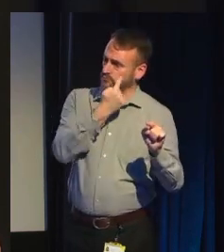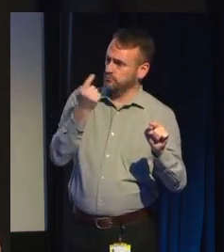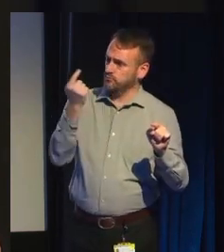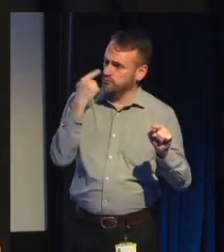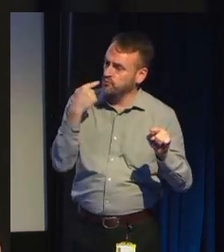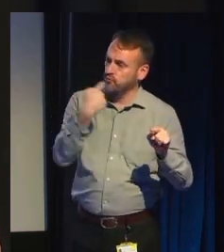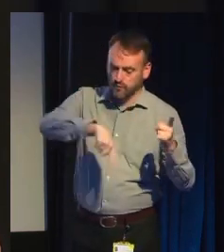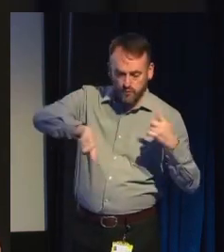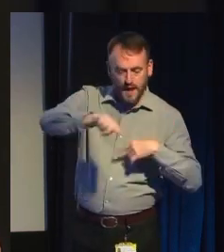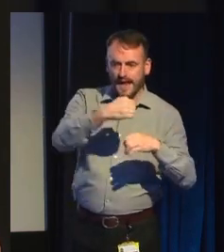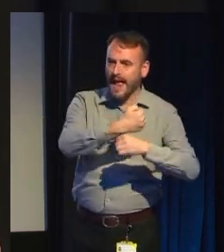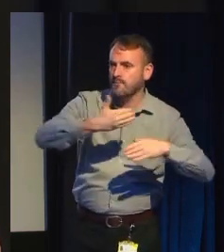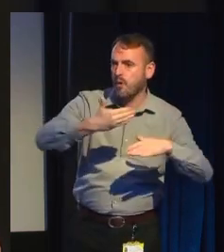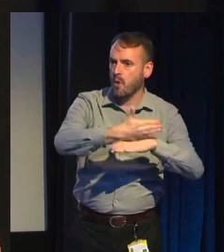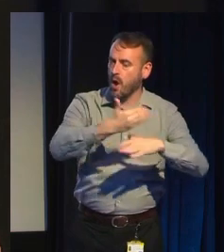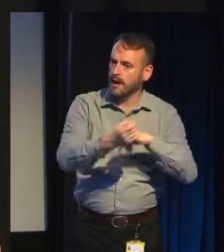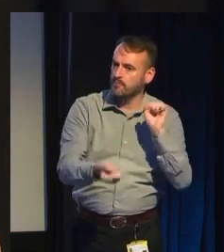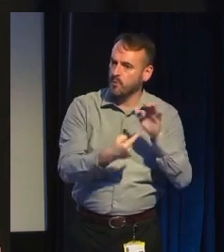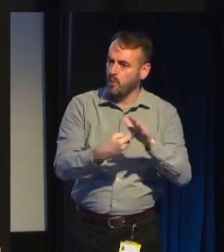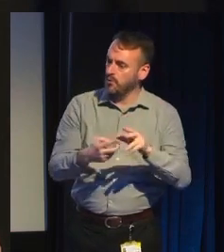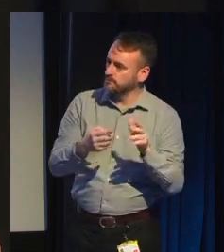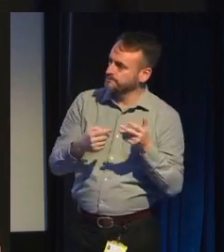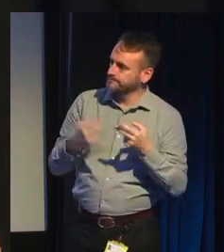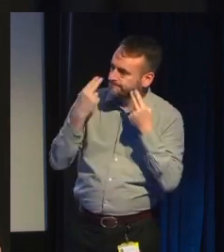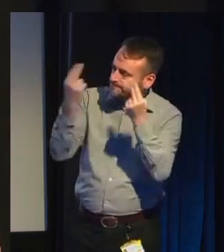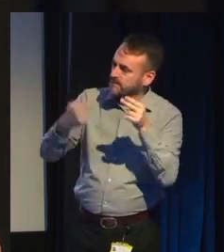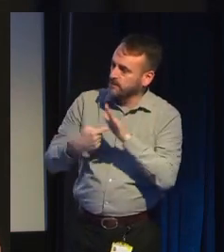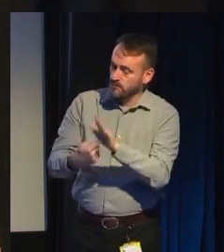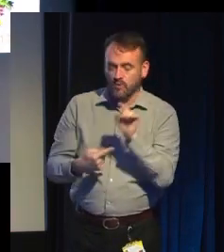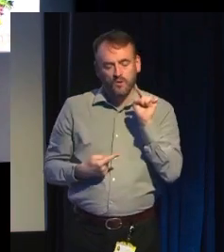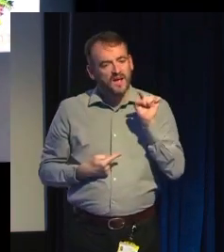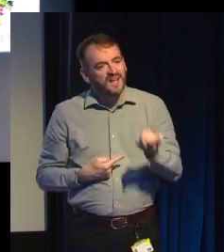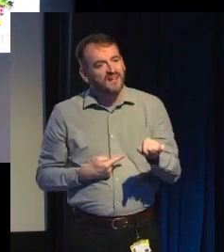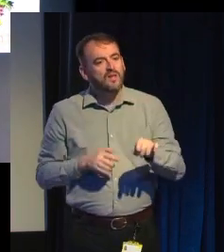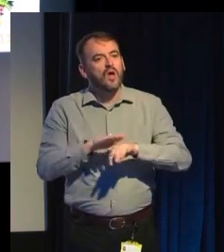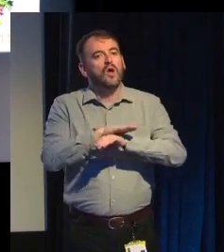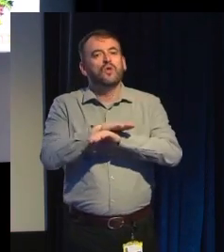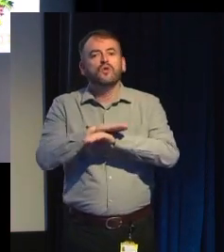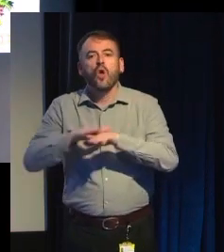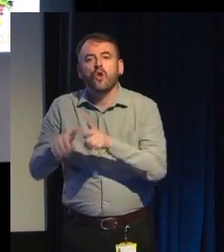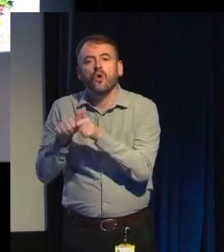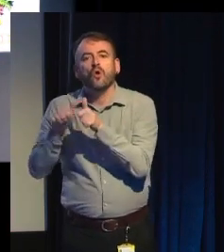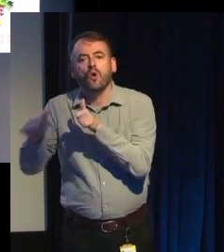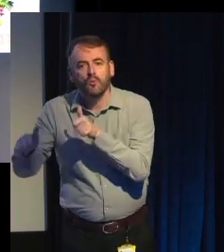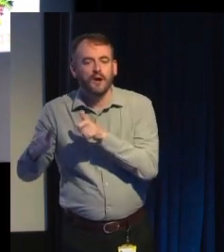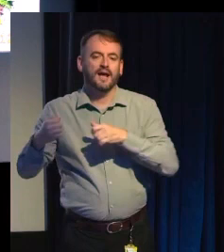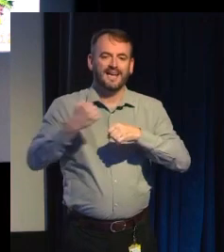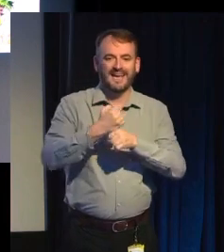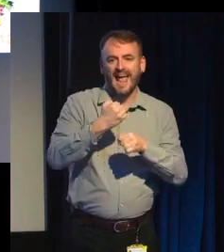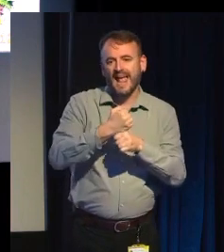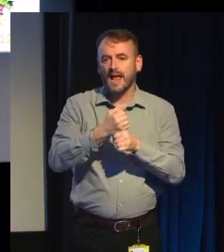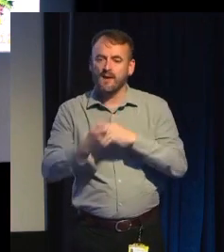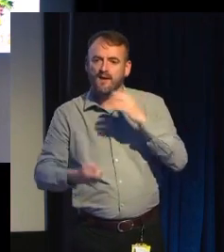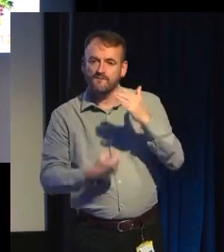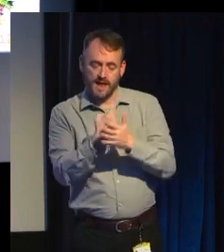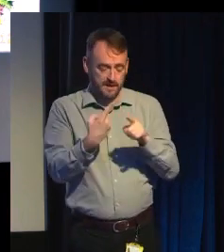And the idea was for a explicitly non-corporate gaming industry event about making games for cultural and artistic reasons,